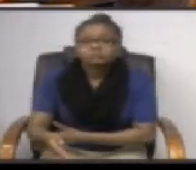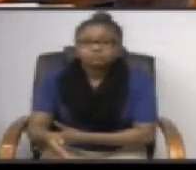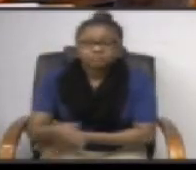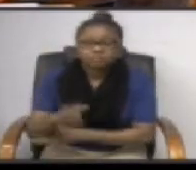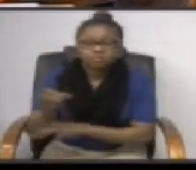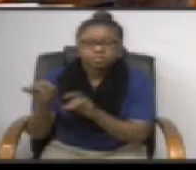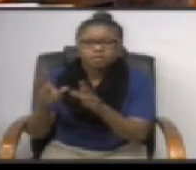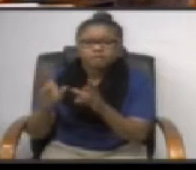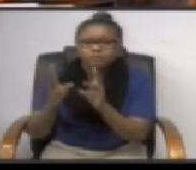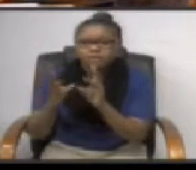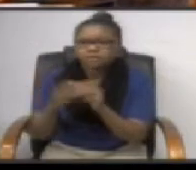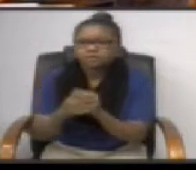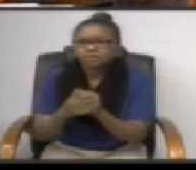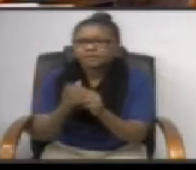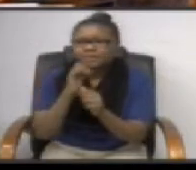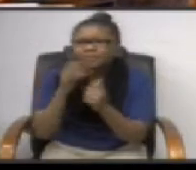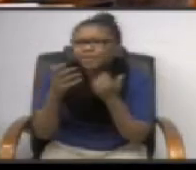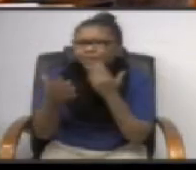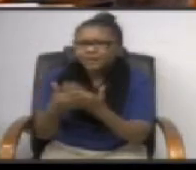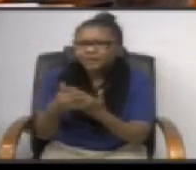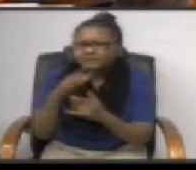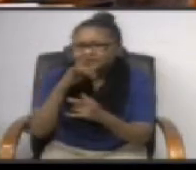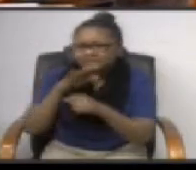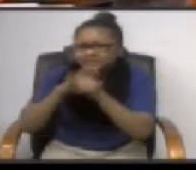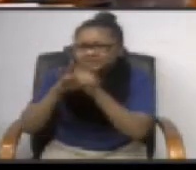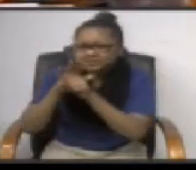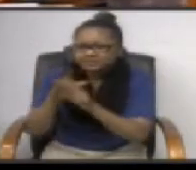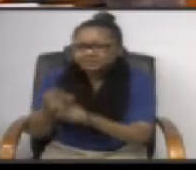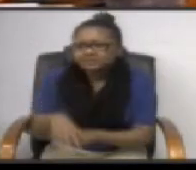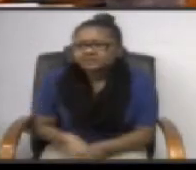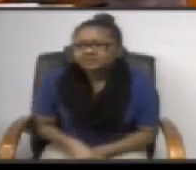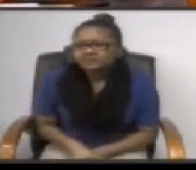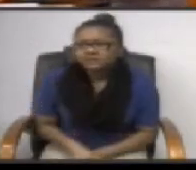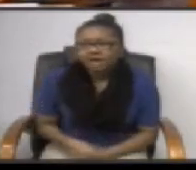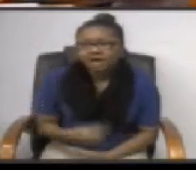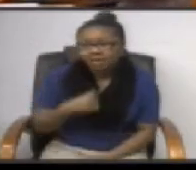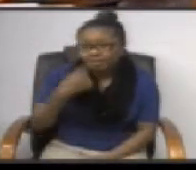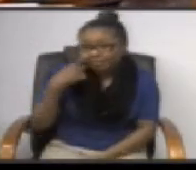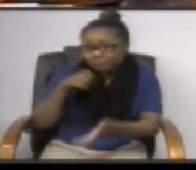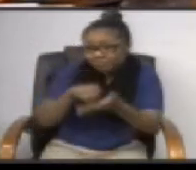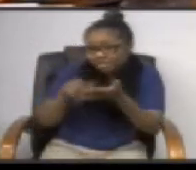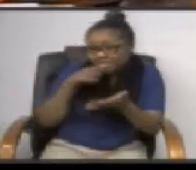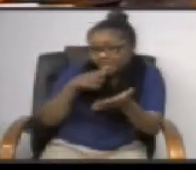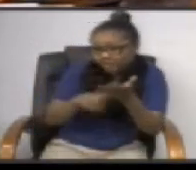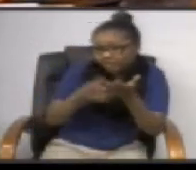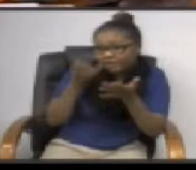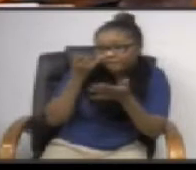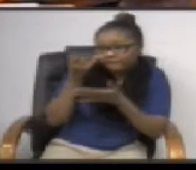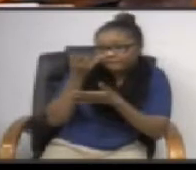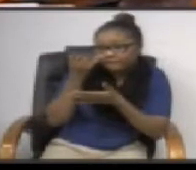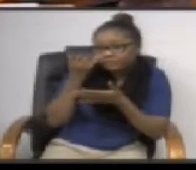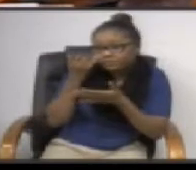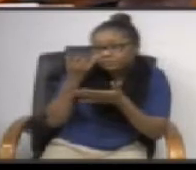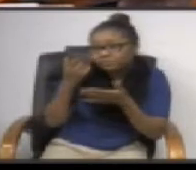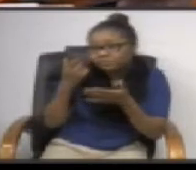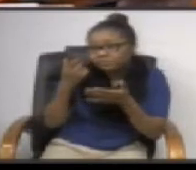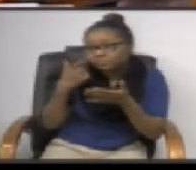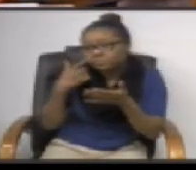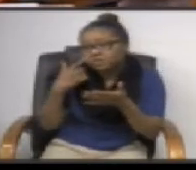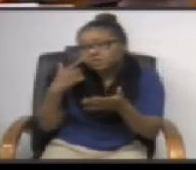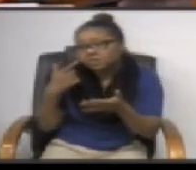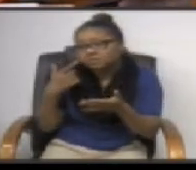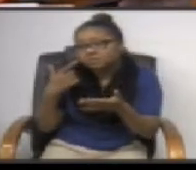having it in an area where there are kids so i don't mind writing a letter as long as we stick to what is